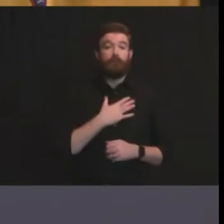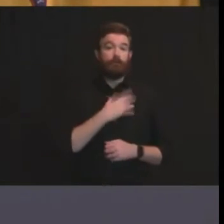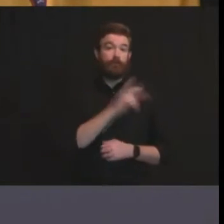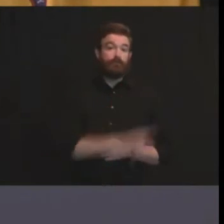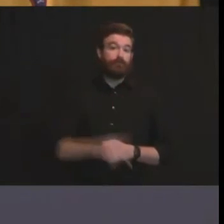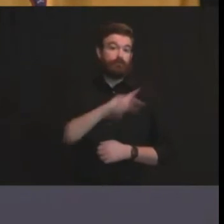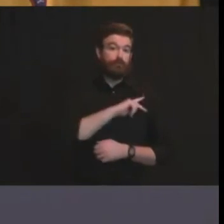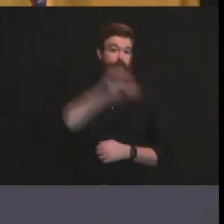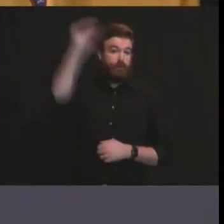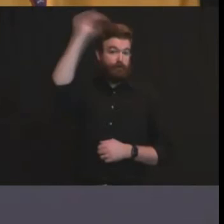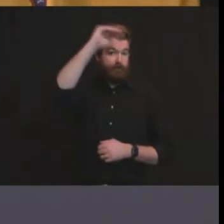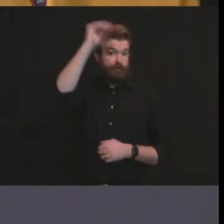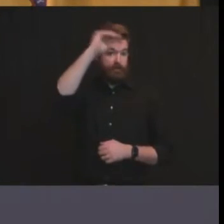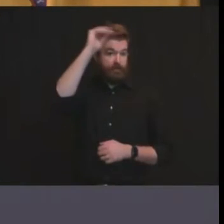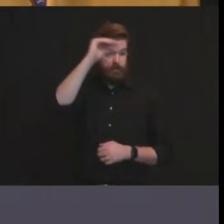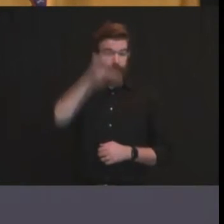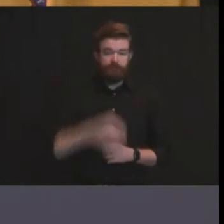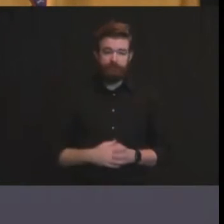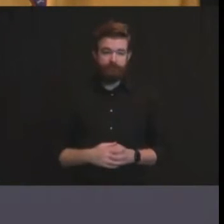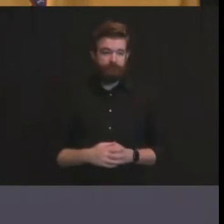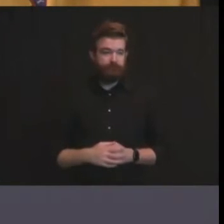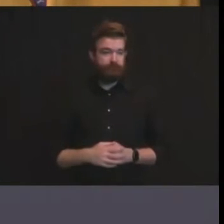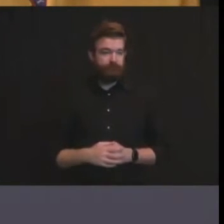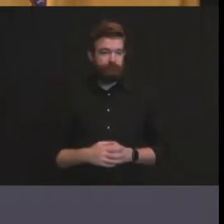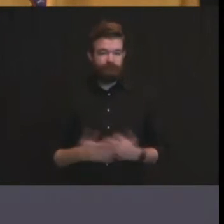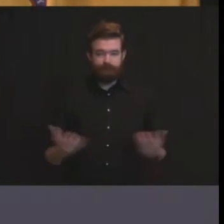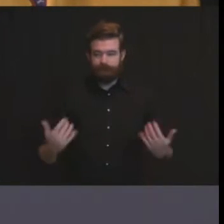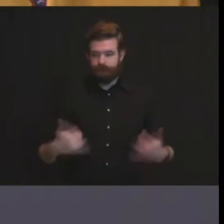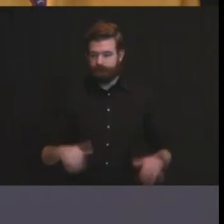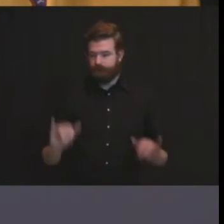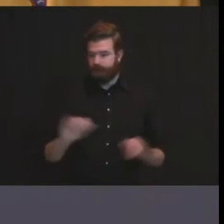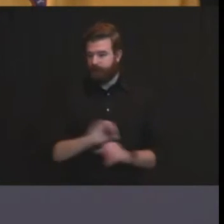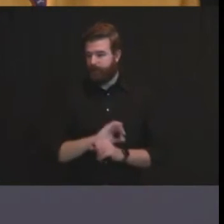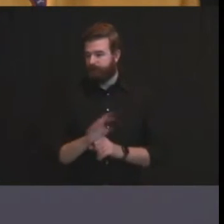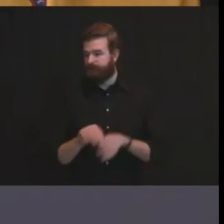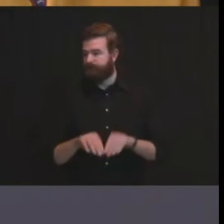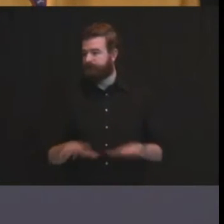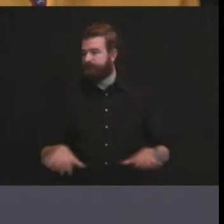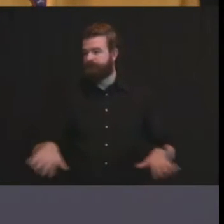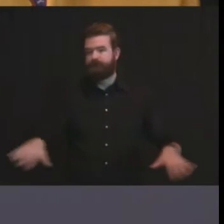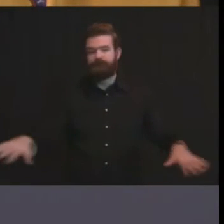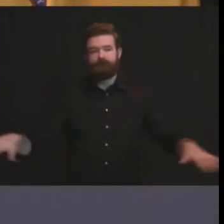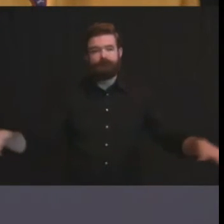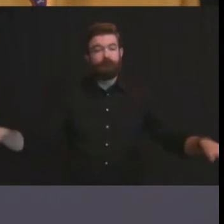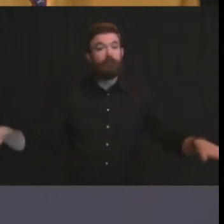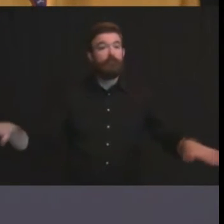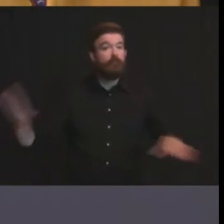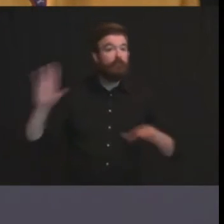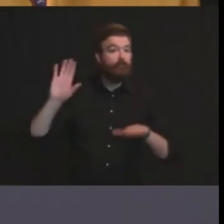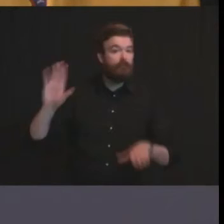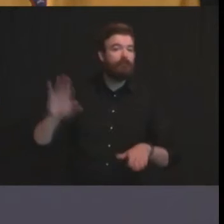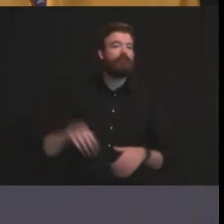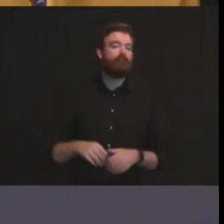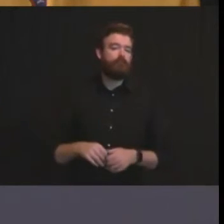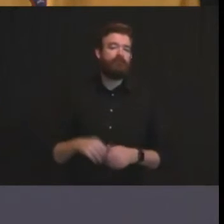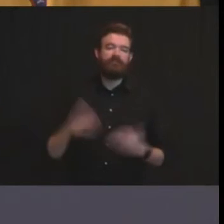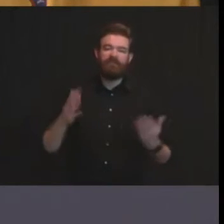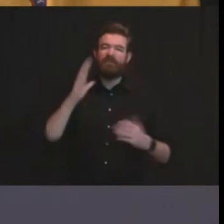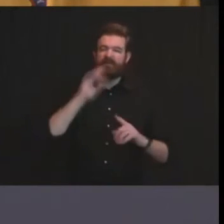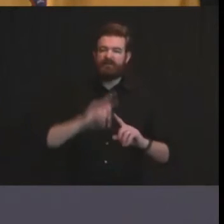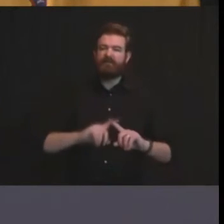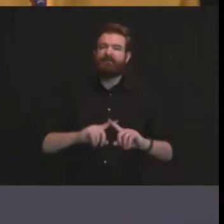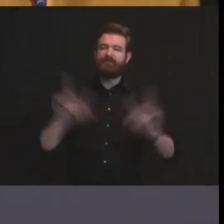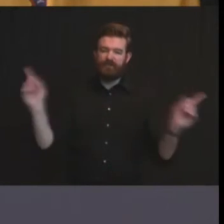throes of this uh pandemic i'd be surprised if it's business as usual so i'd travel if i could travel